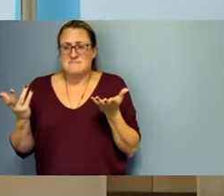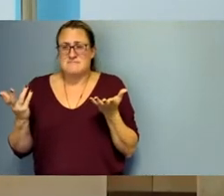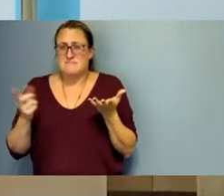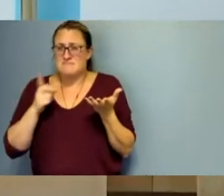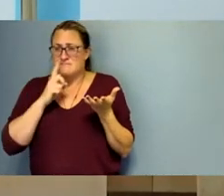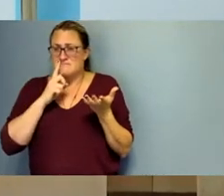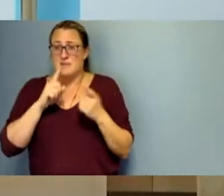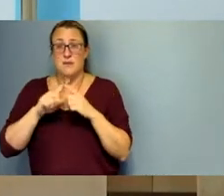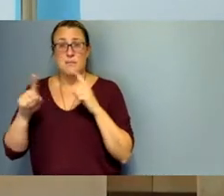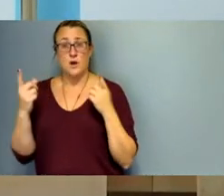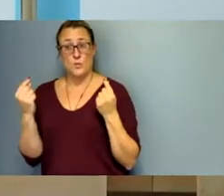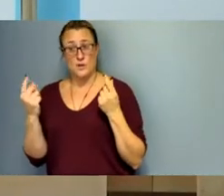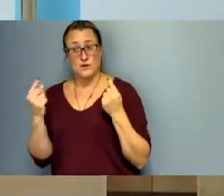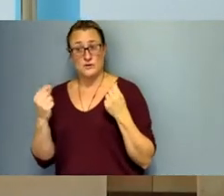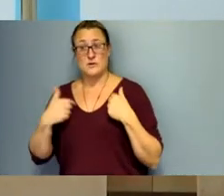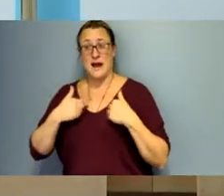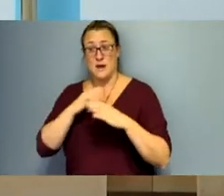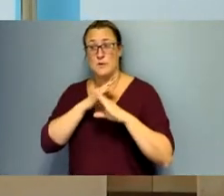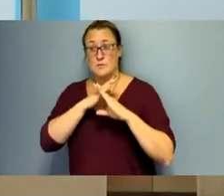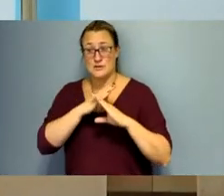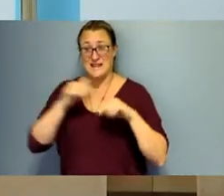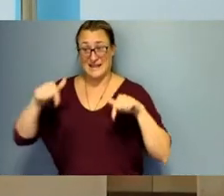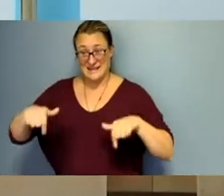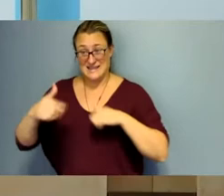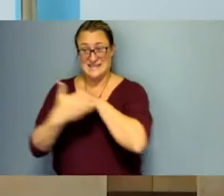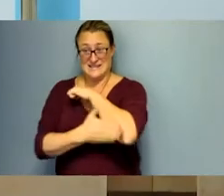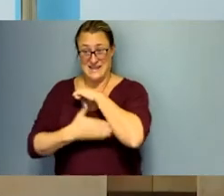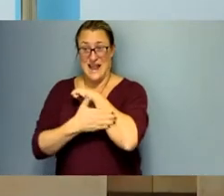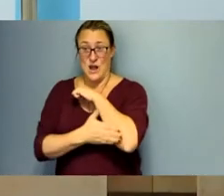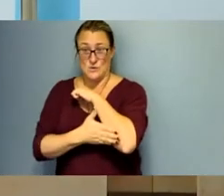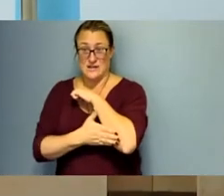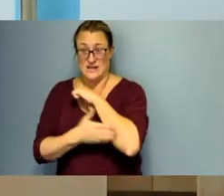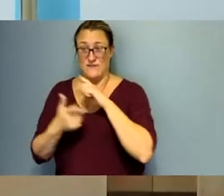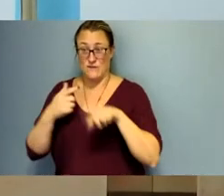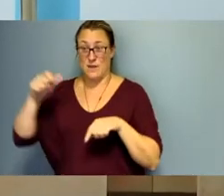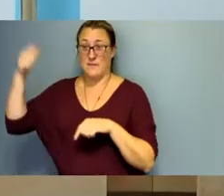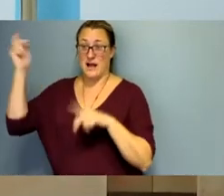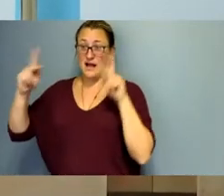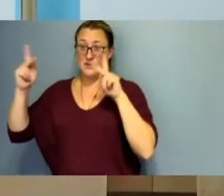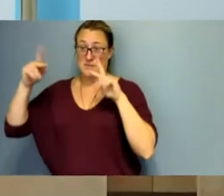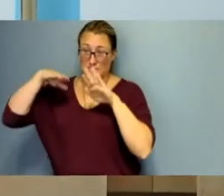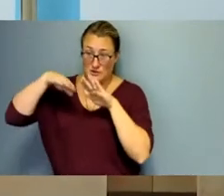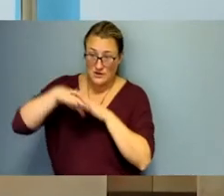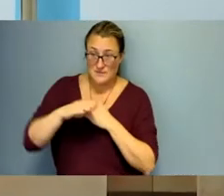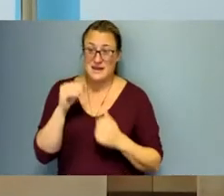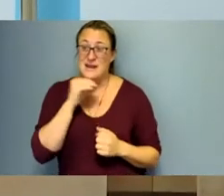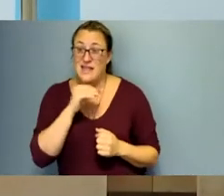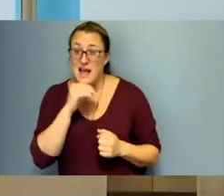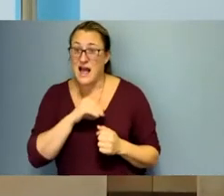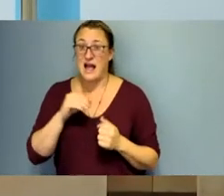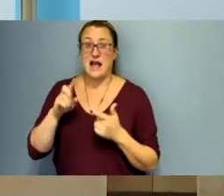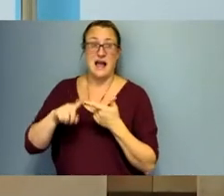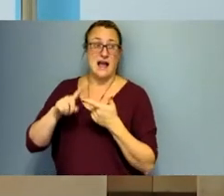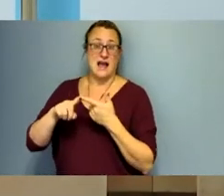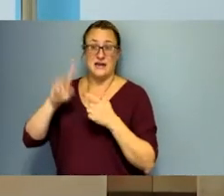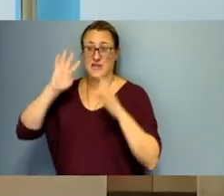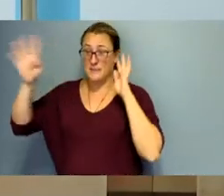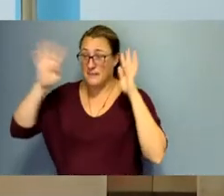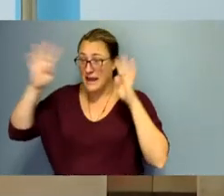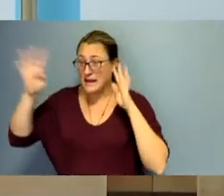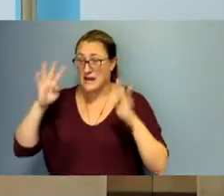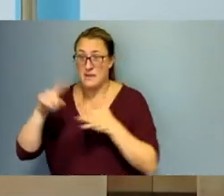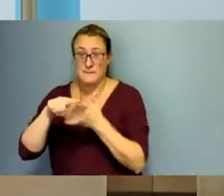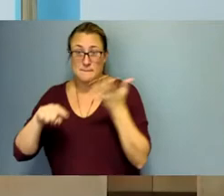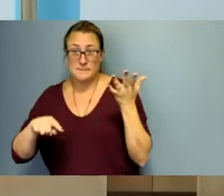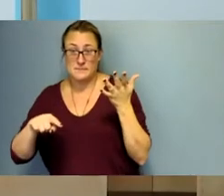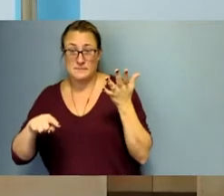protect this county from being discredited from people who come in here and lie from people who make up things and say them because i